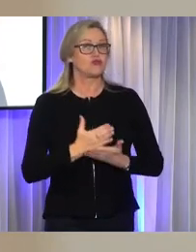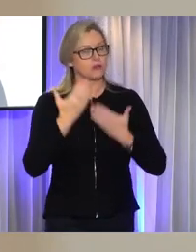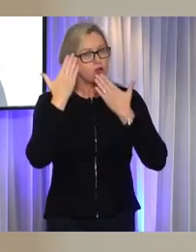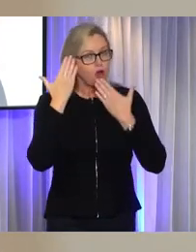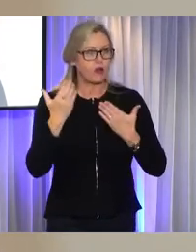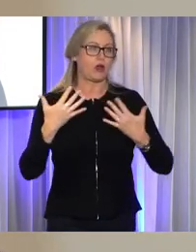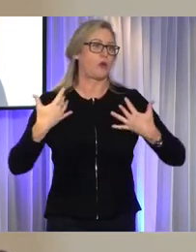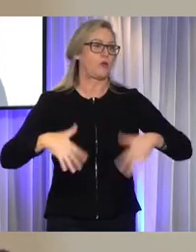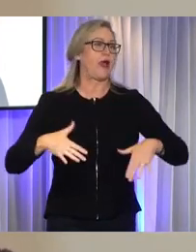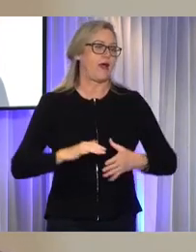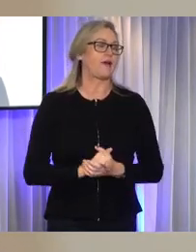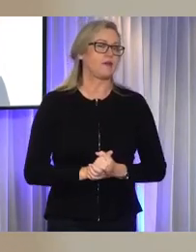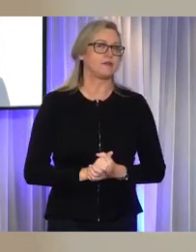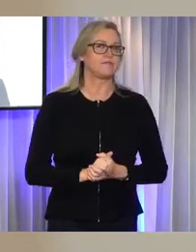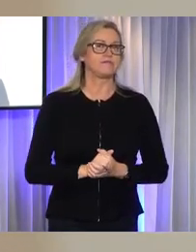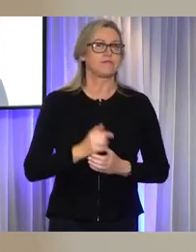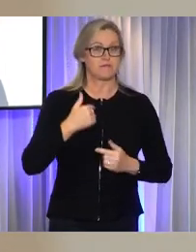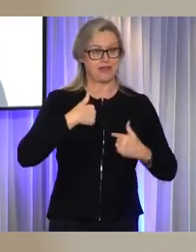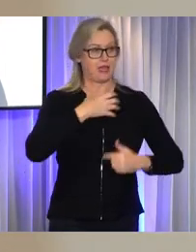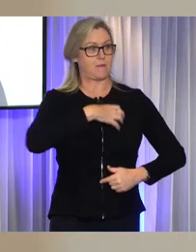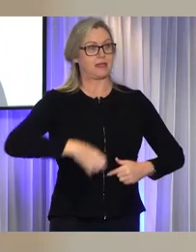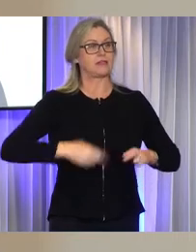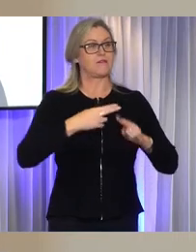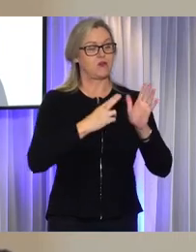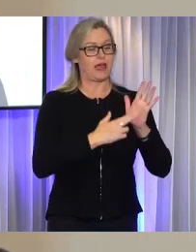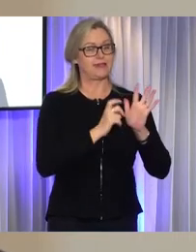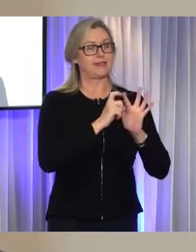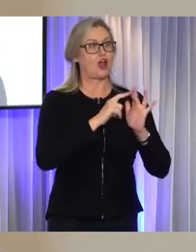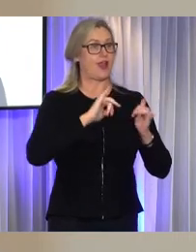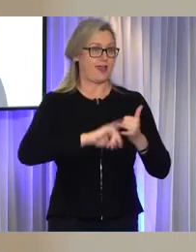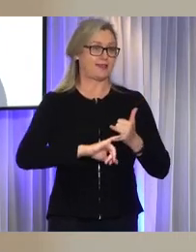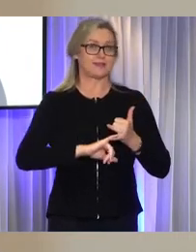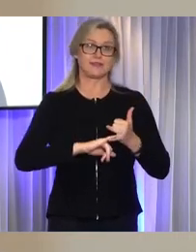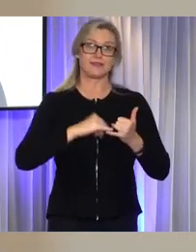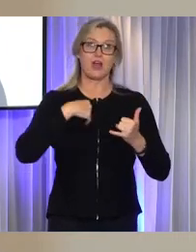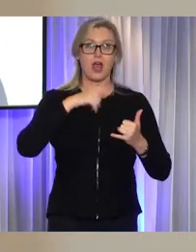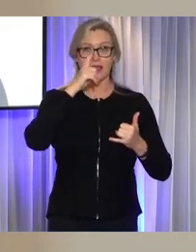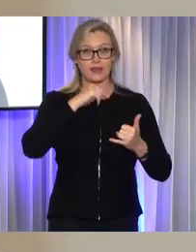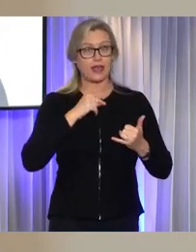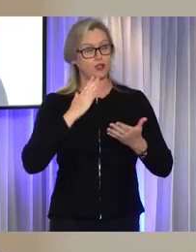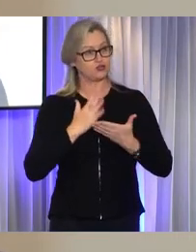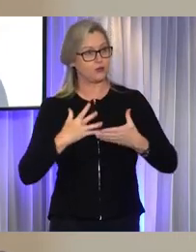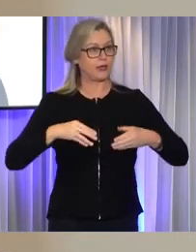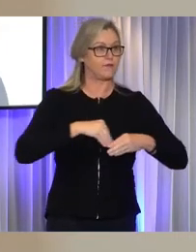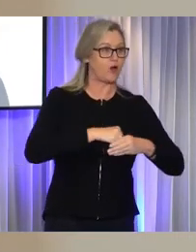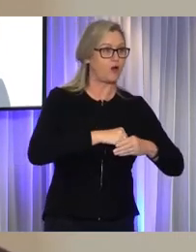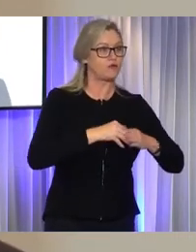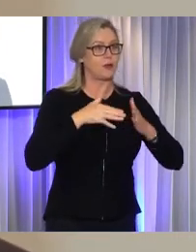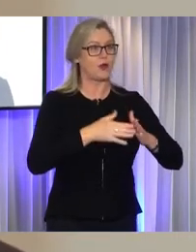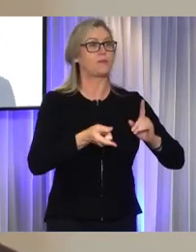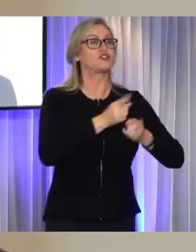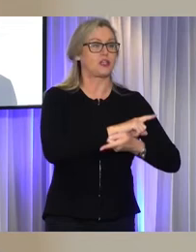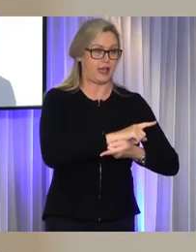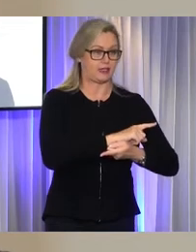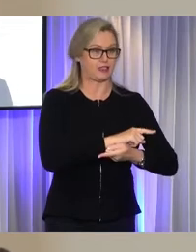privilege to be the Minister for the NDIS, to have the opportunity to make some genuine change and improve and